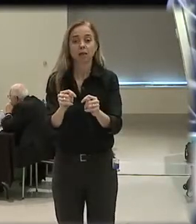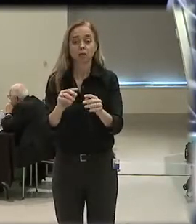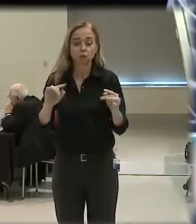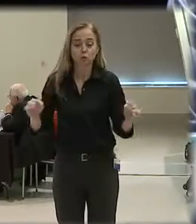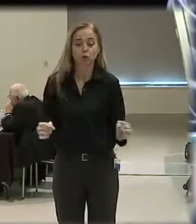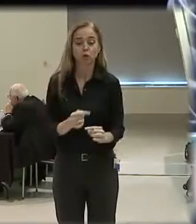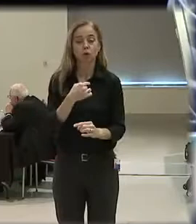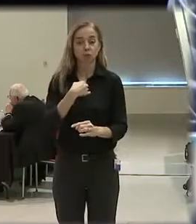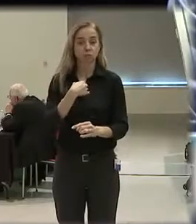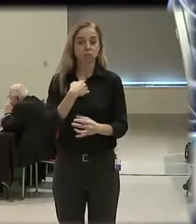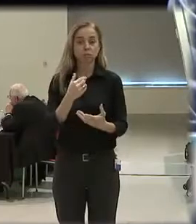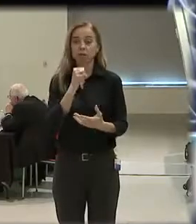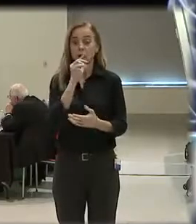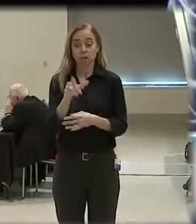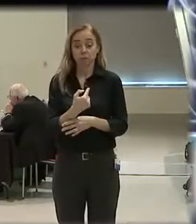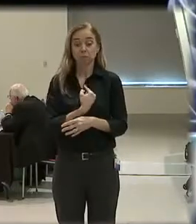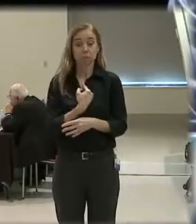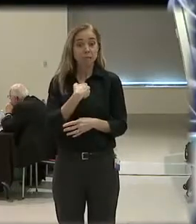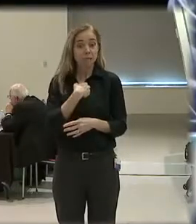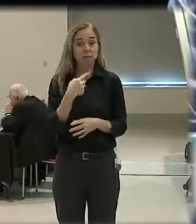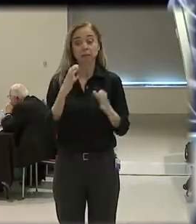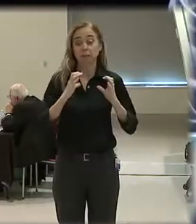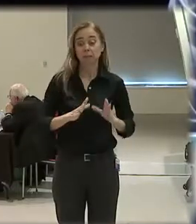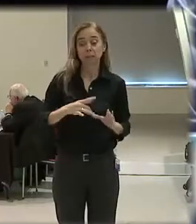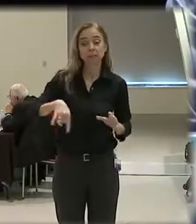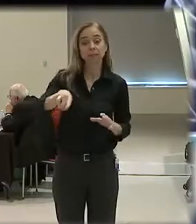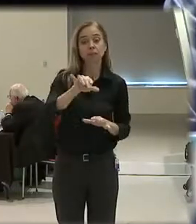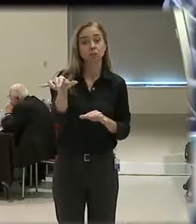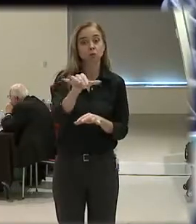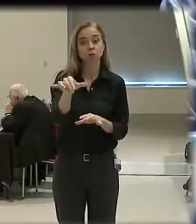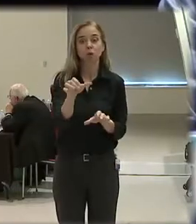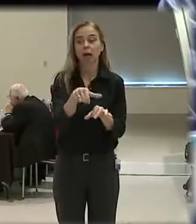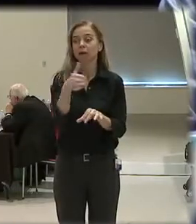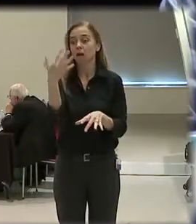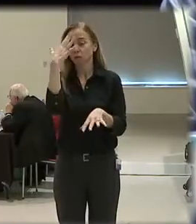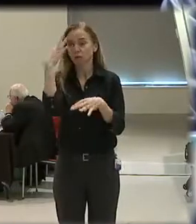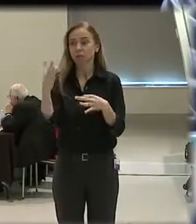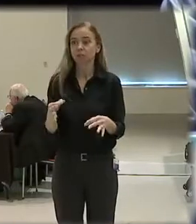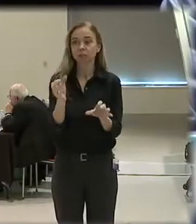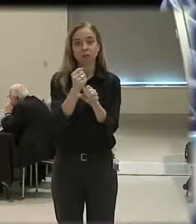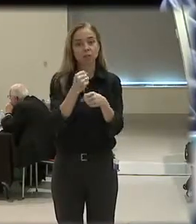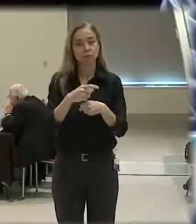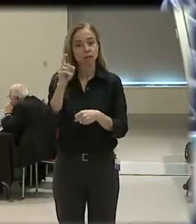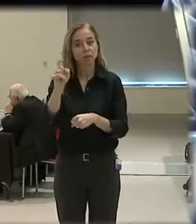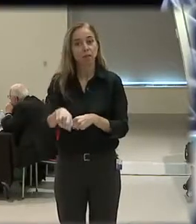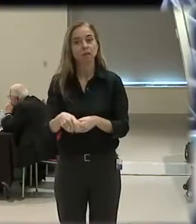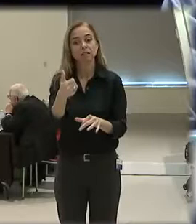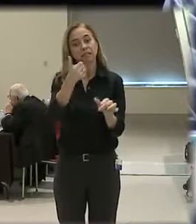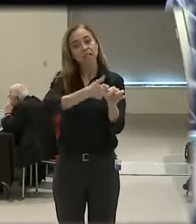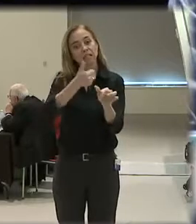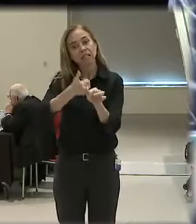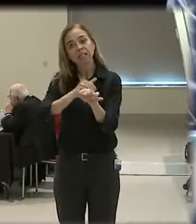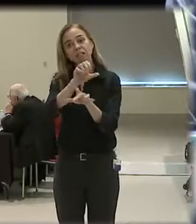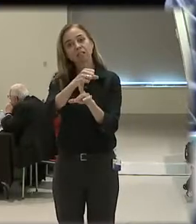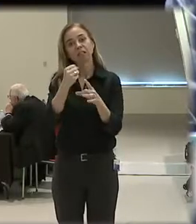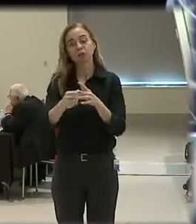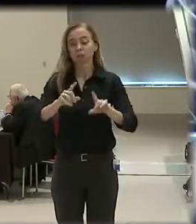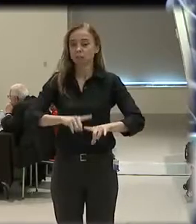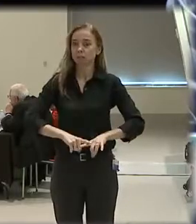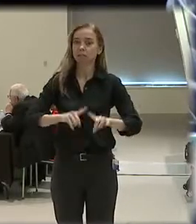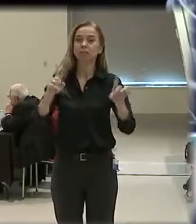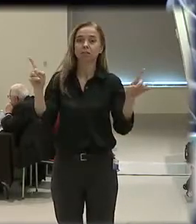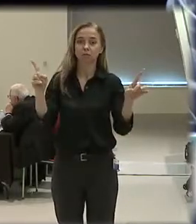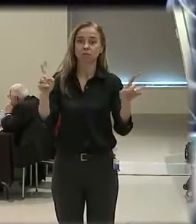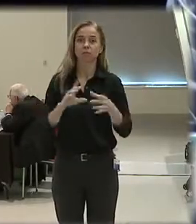harm, not maybe just to me, but also to citizens and other decisions may have to be made. But each and every case is very, very different